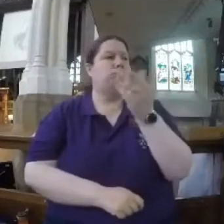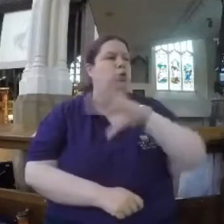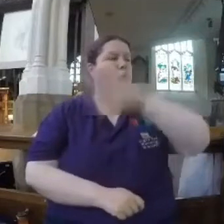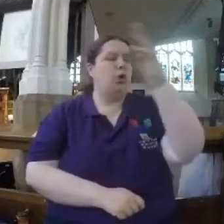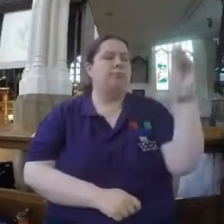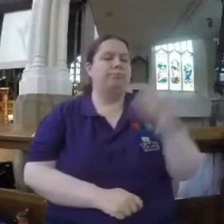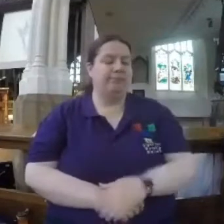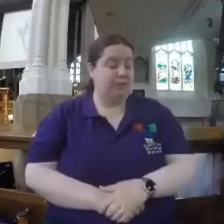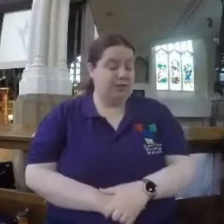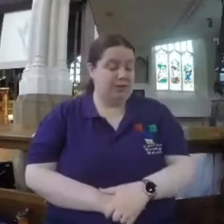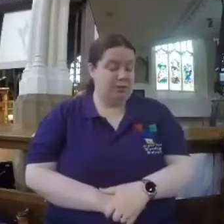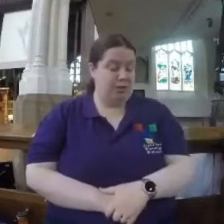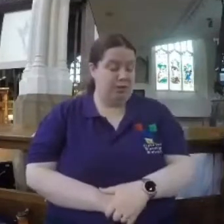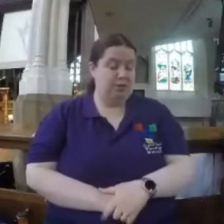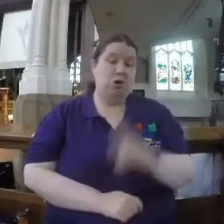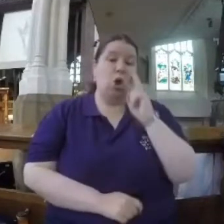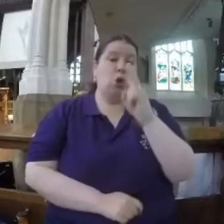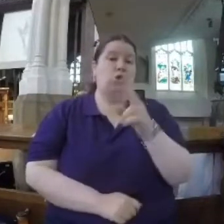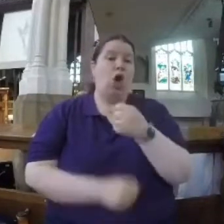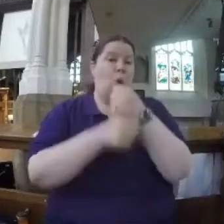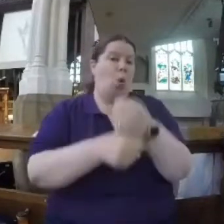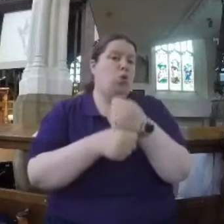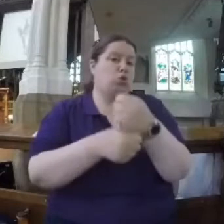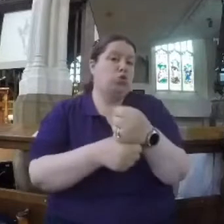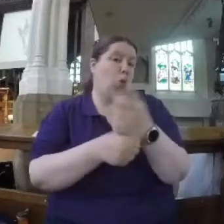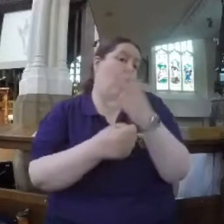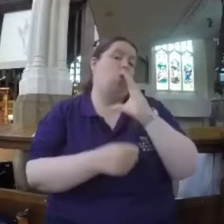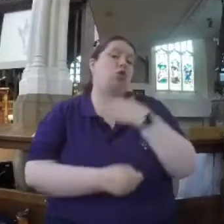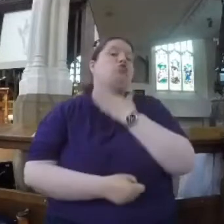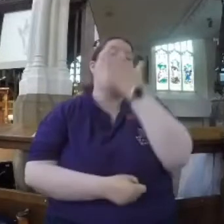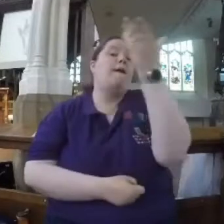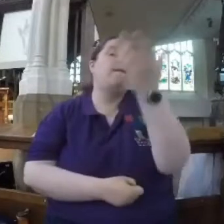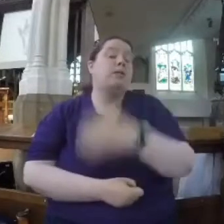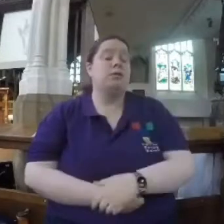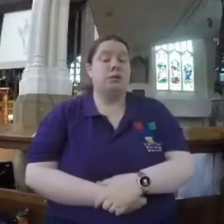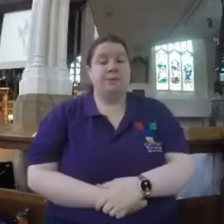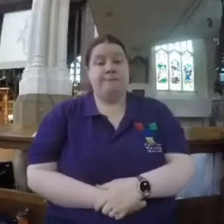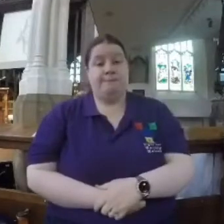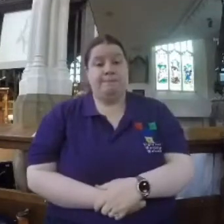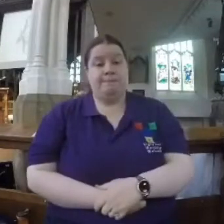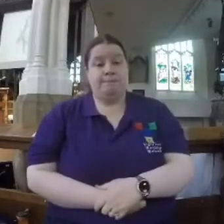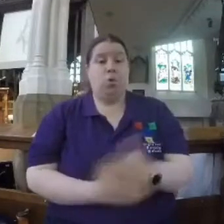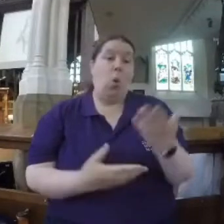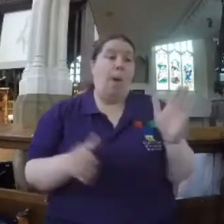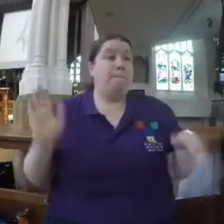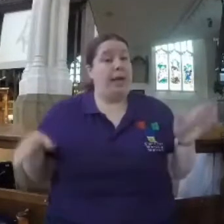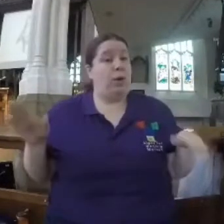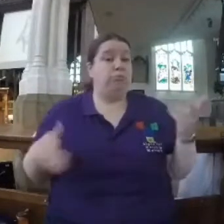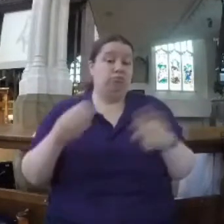And this one? It's a horse or a giraffe. Giraffe probably, I think. Or a penguin.